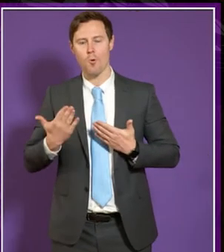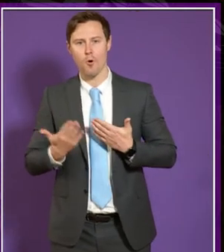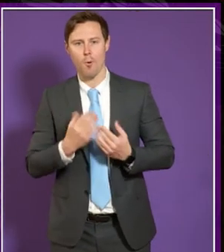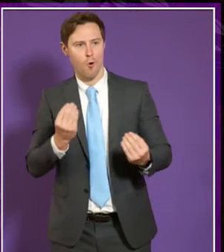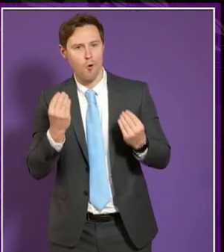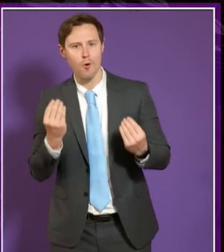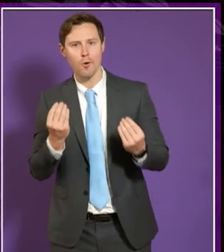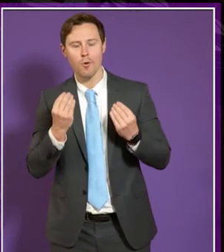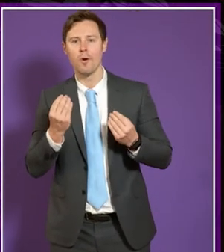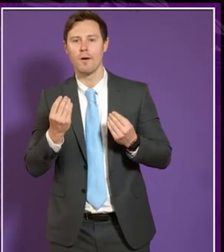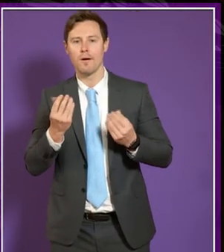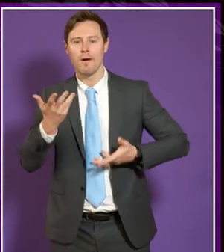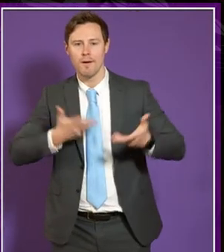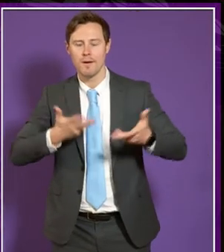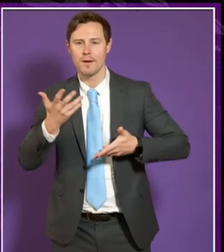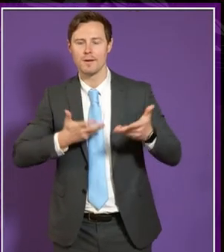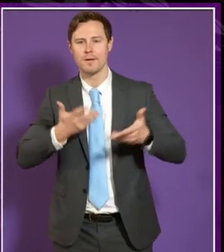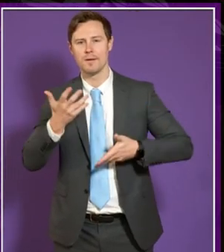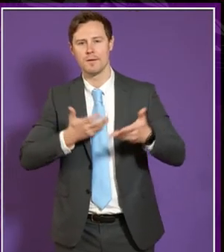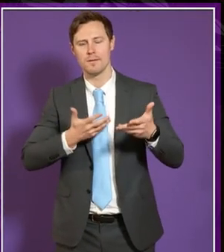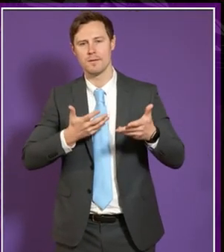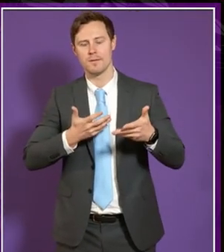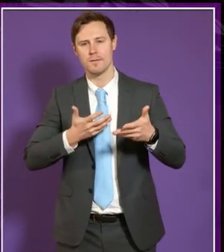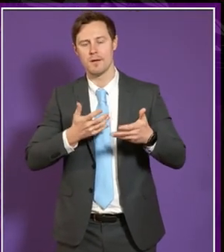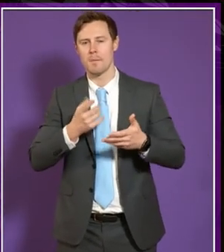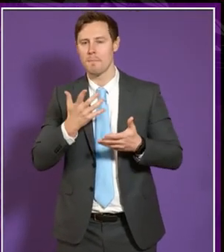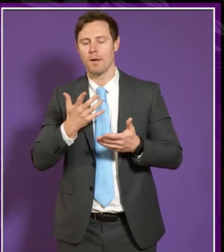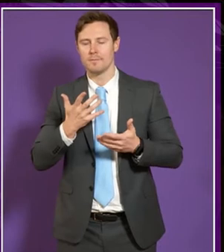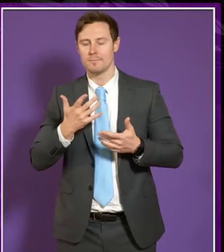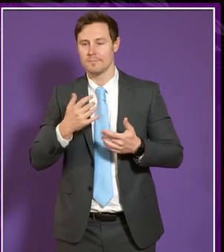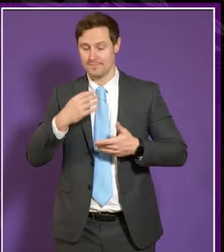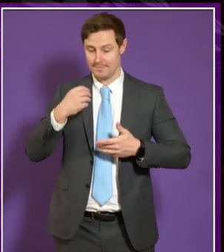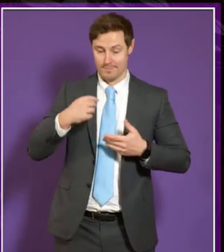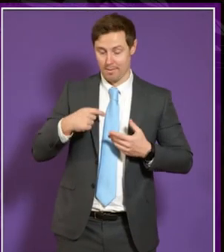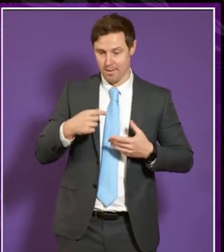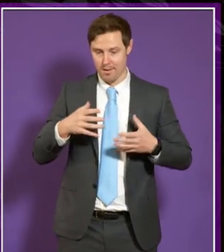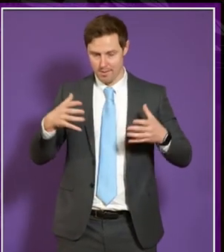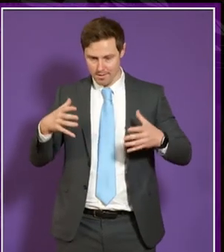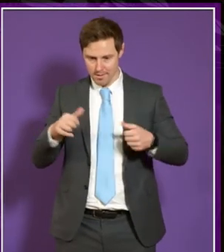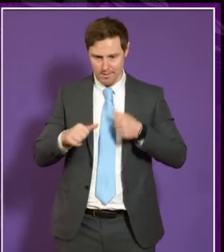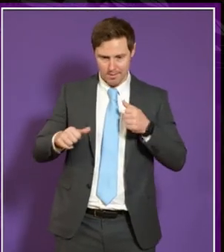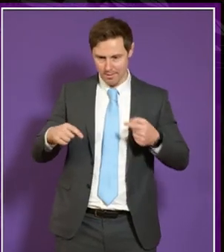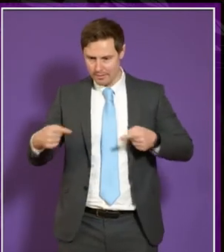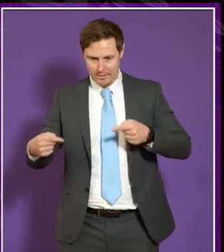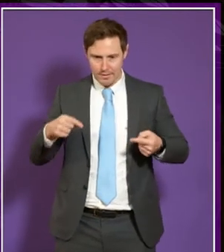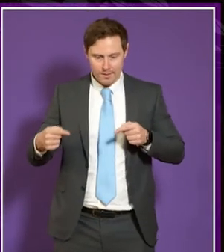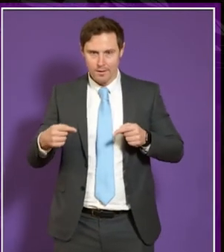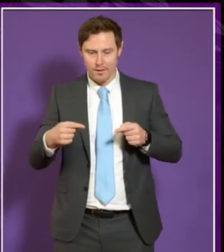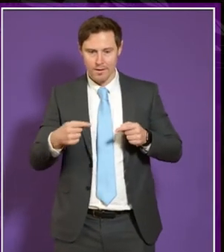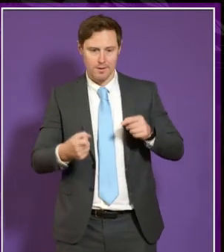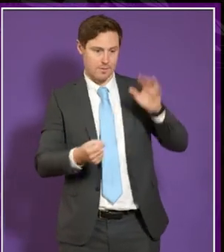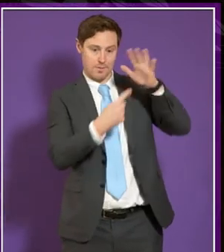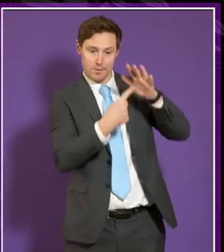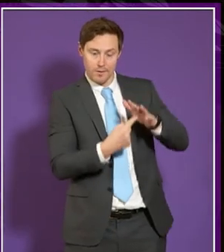but it seems to you know there's conflicting views i think within the organization on priority and role and